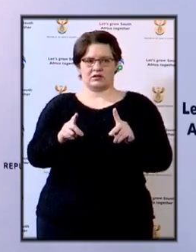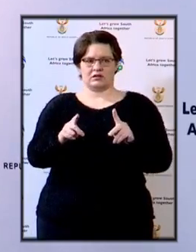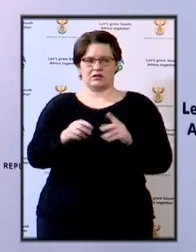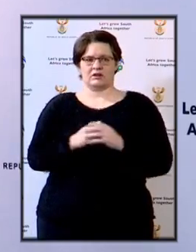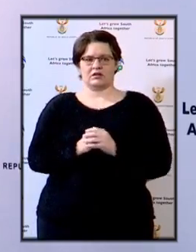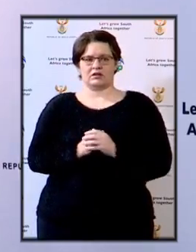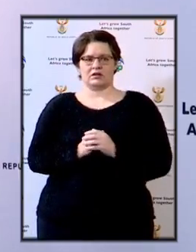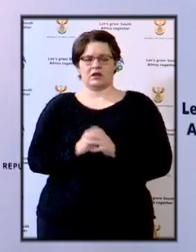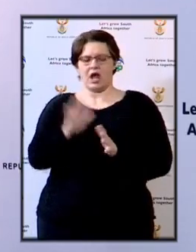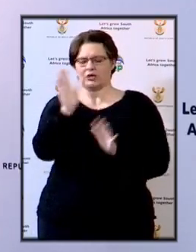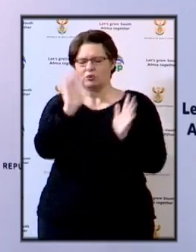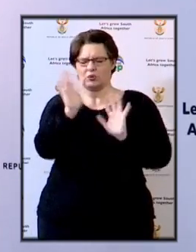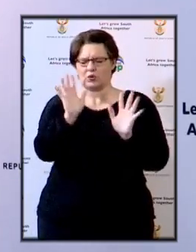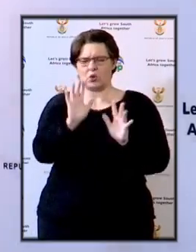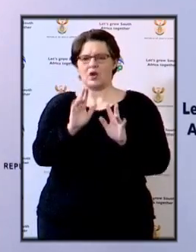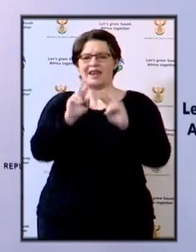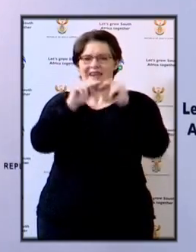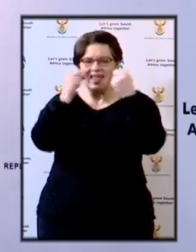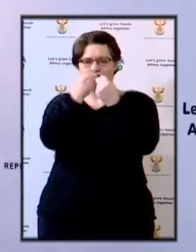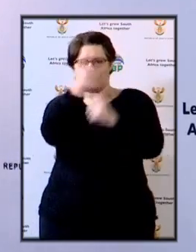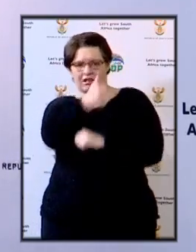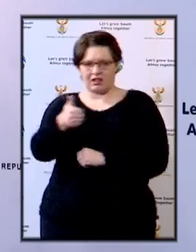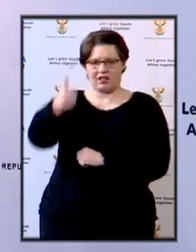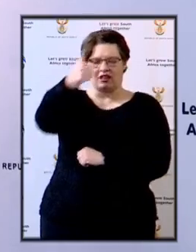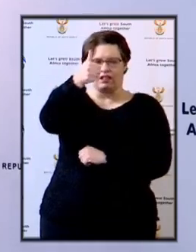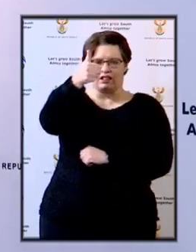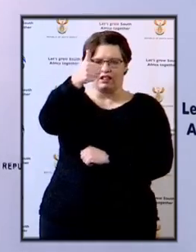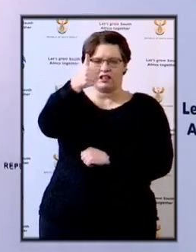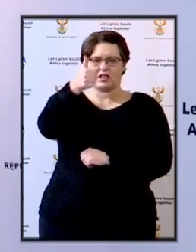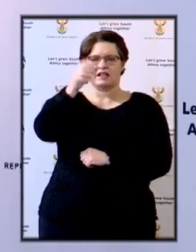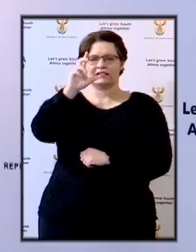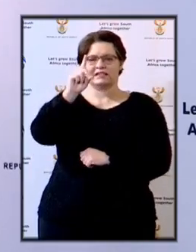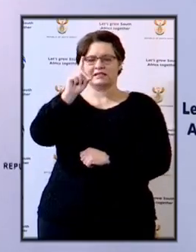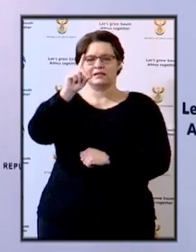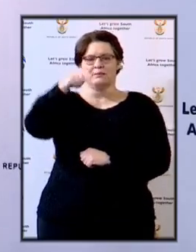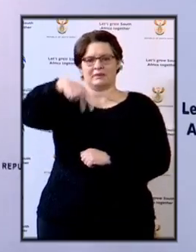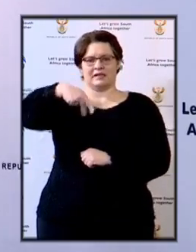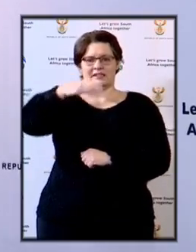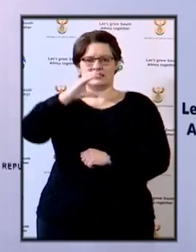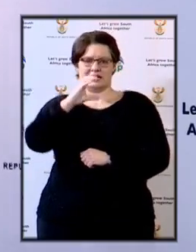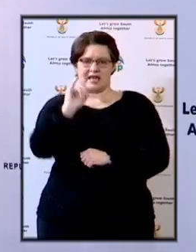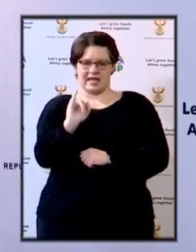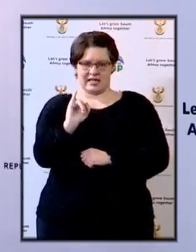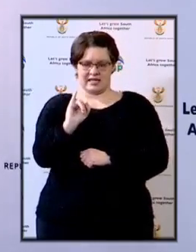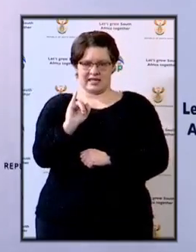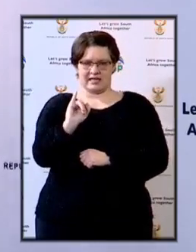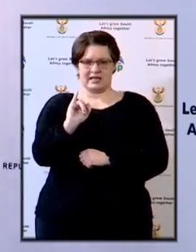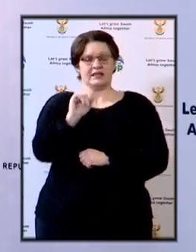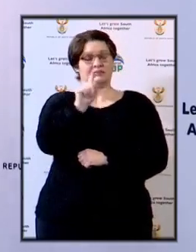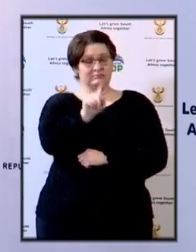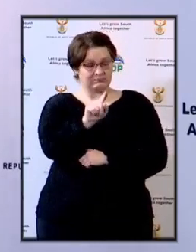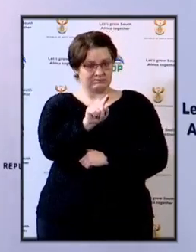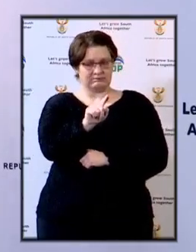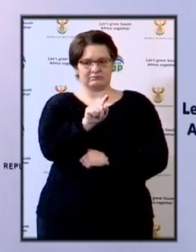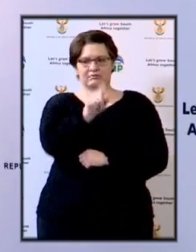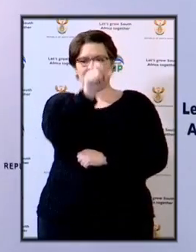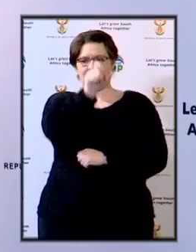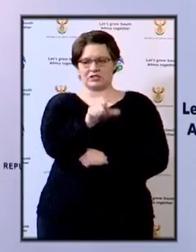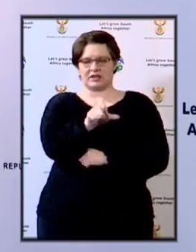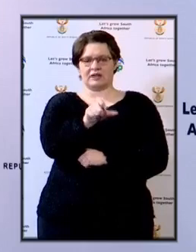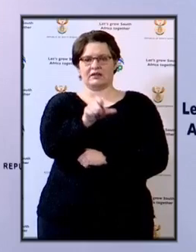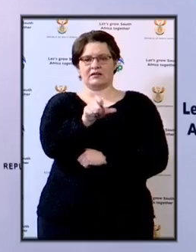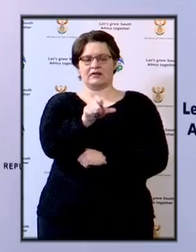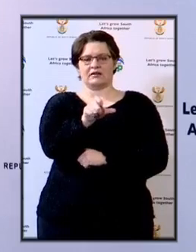of Public Prosecutions, I mean to the National Head of the DPCI to come and give us